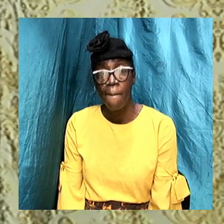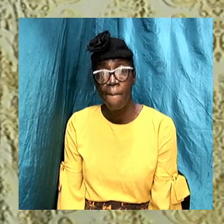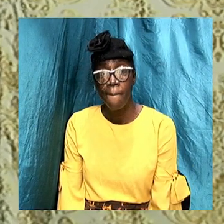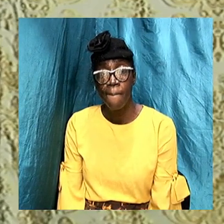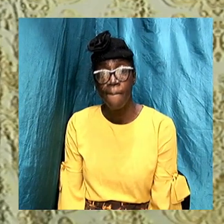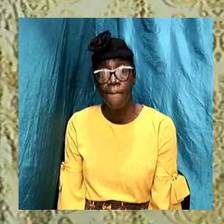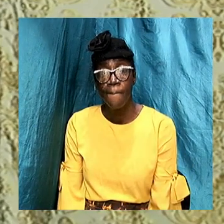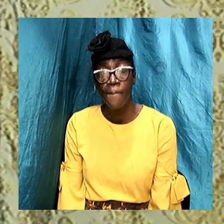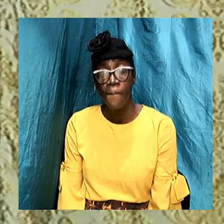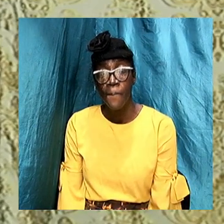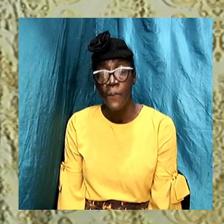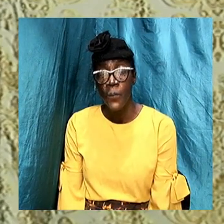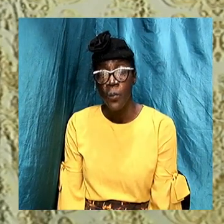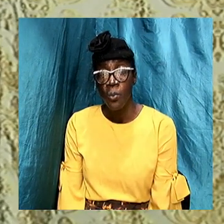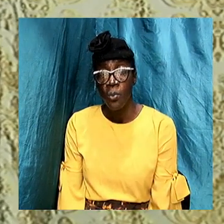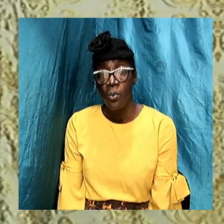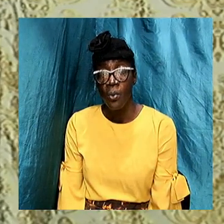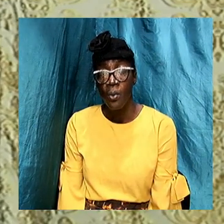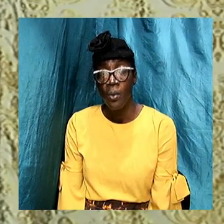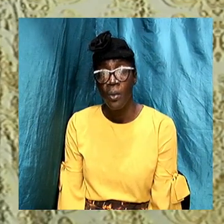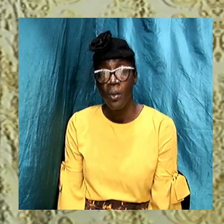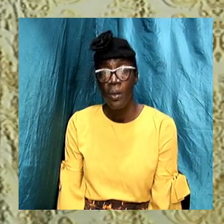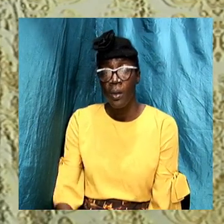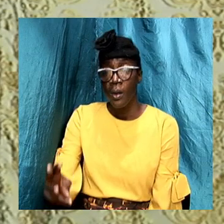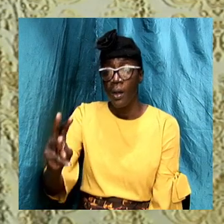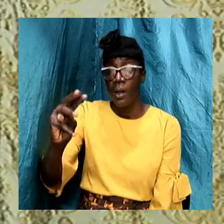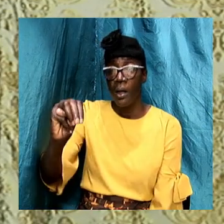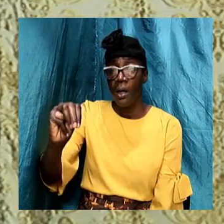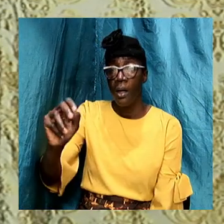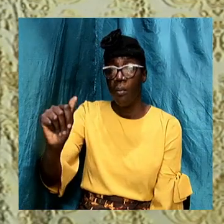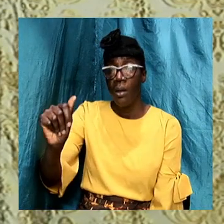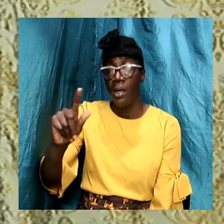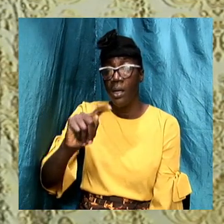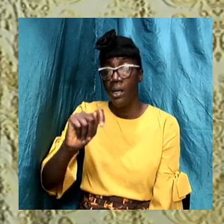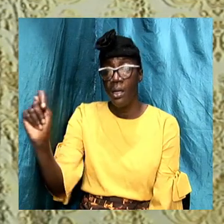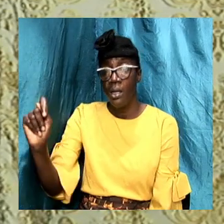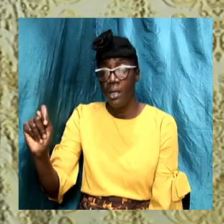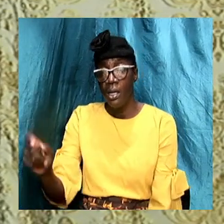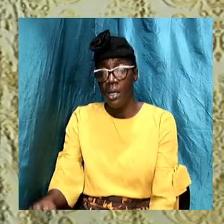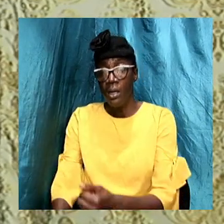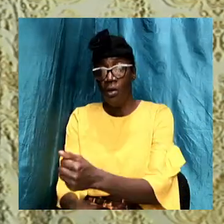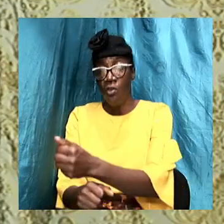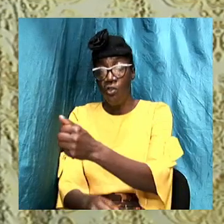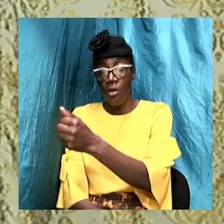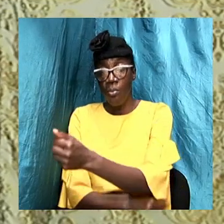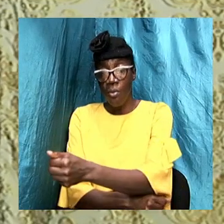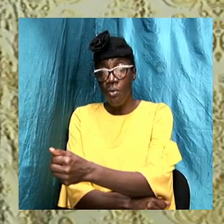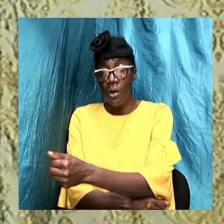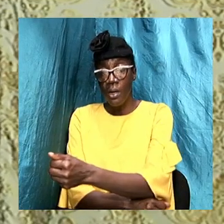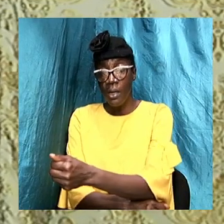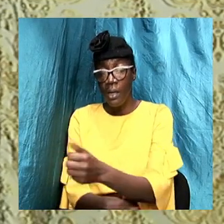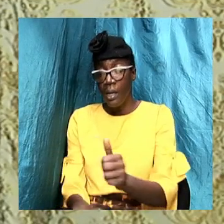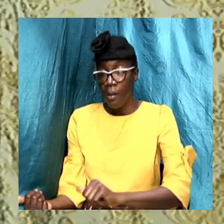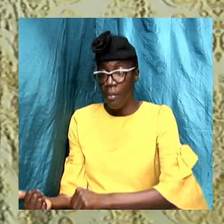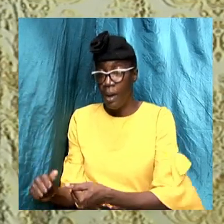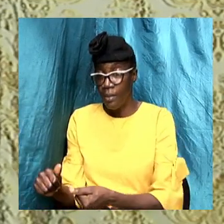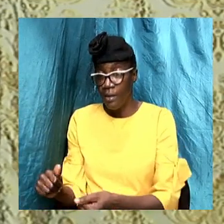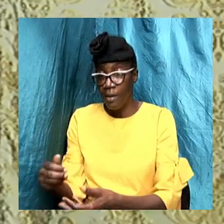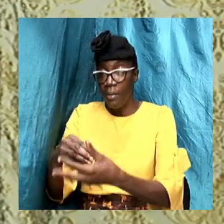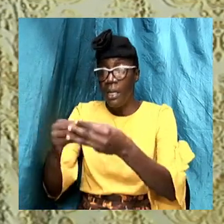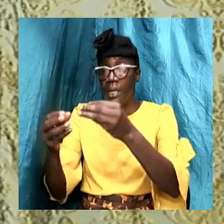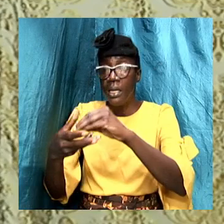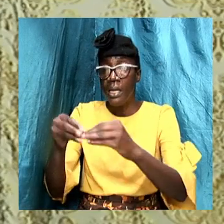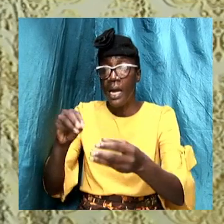so this passage that we mentioned in St. Matthew 28 verse 19 is used to support baptism in the title Father